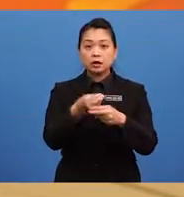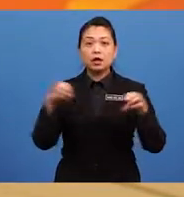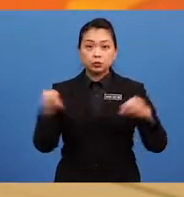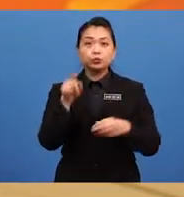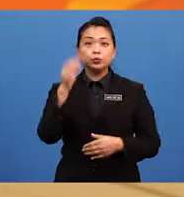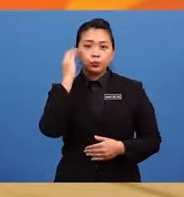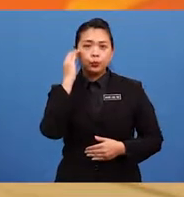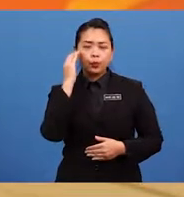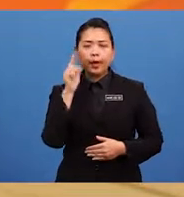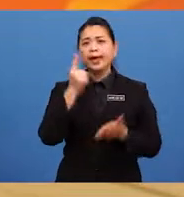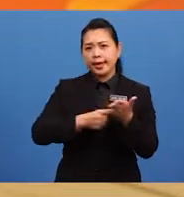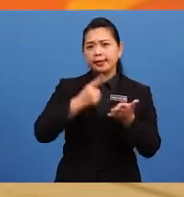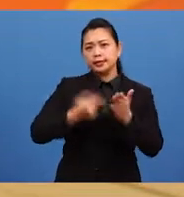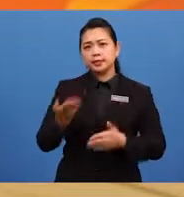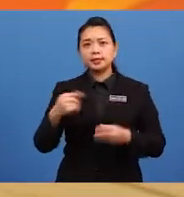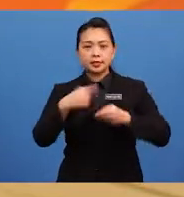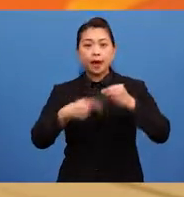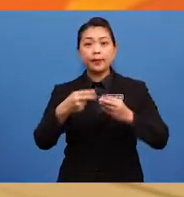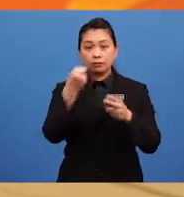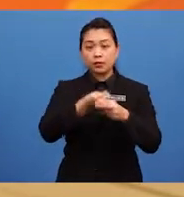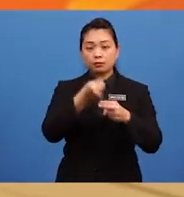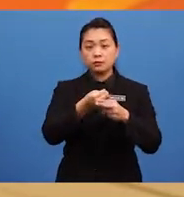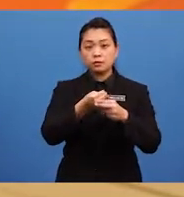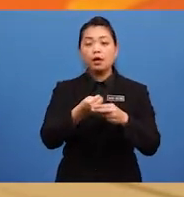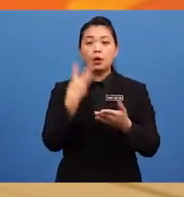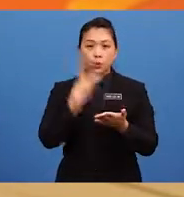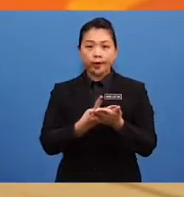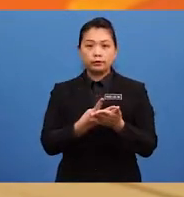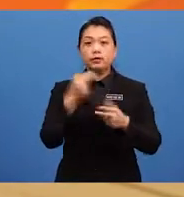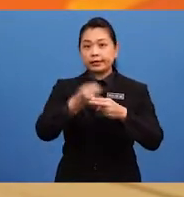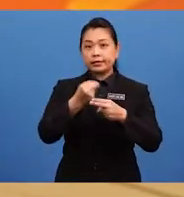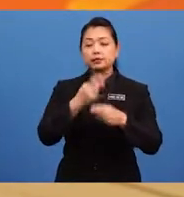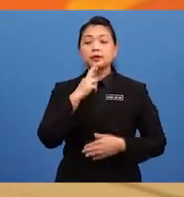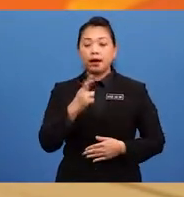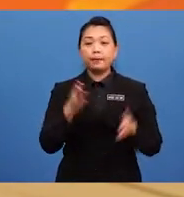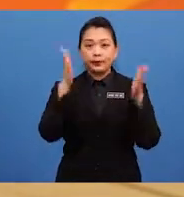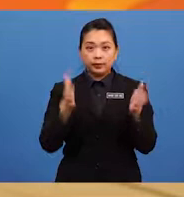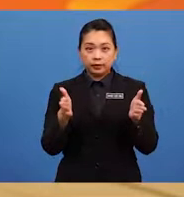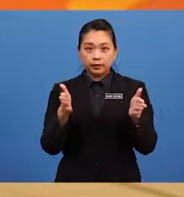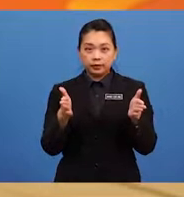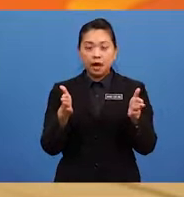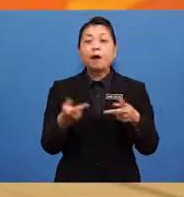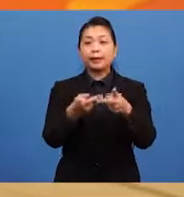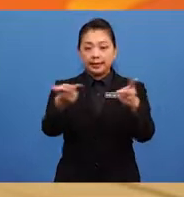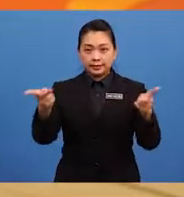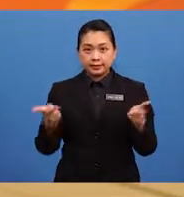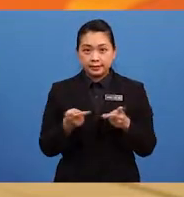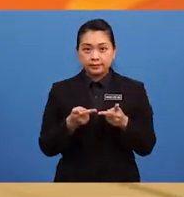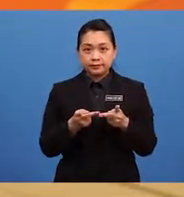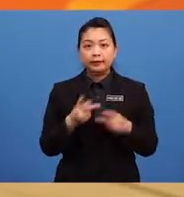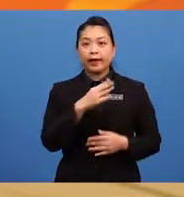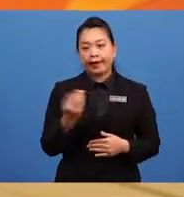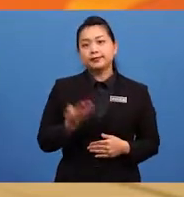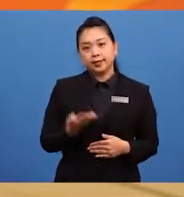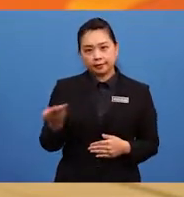anything about nouns? Well, nouns are people, places and